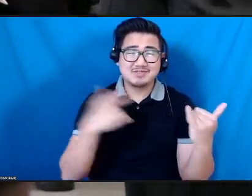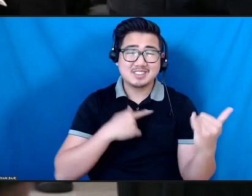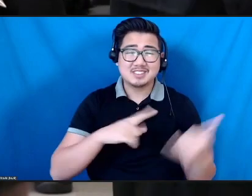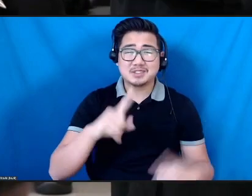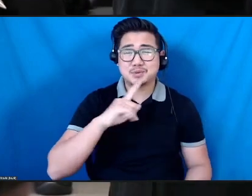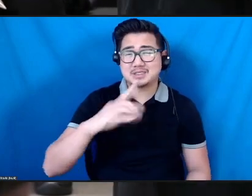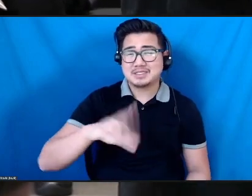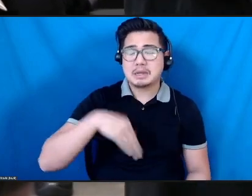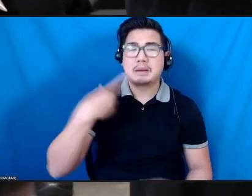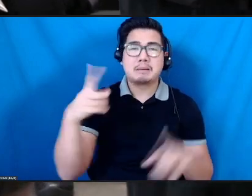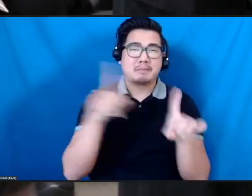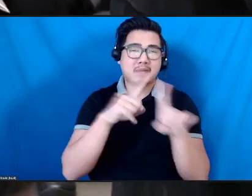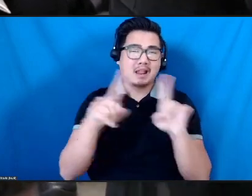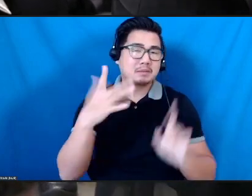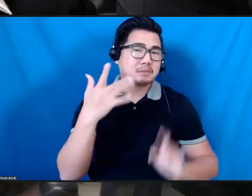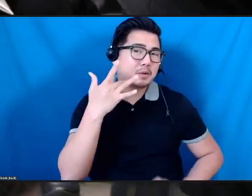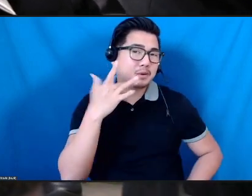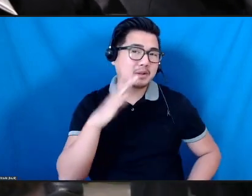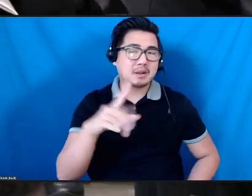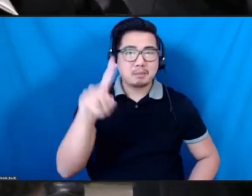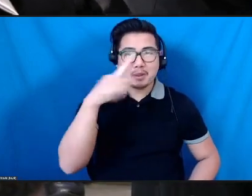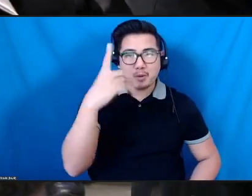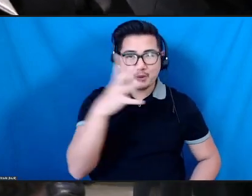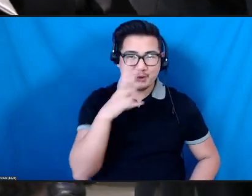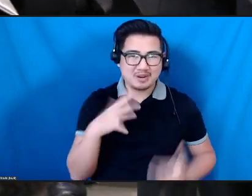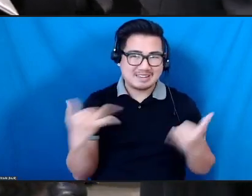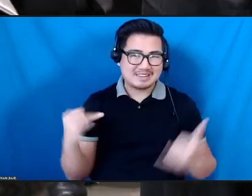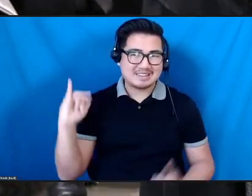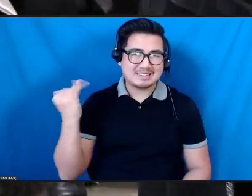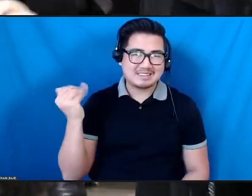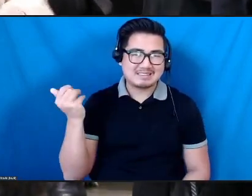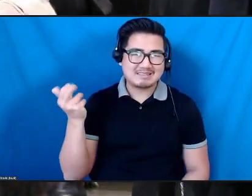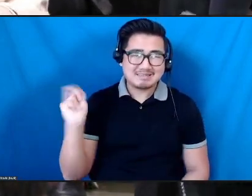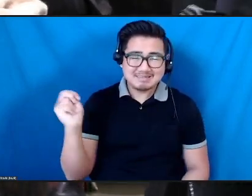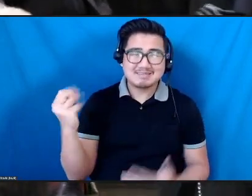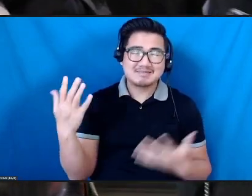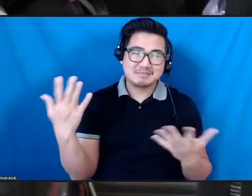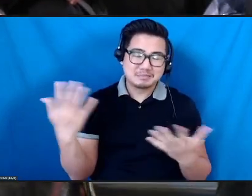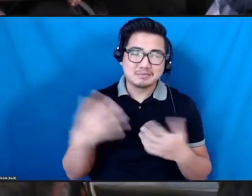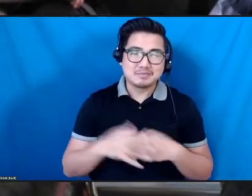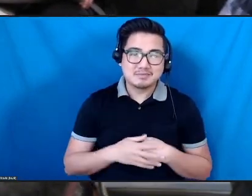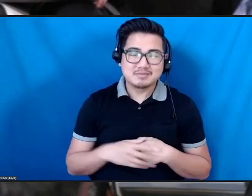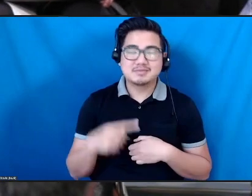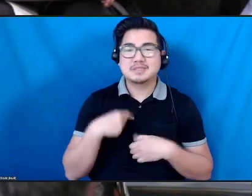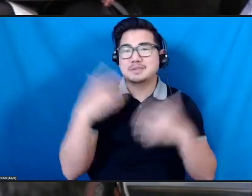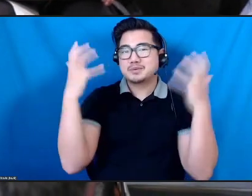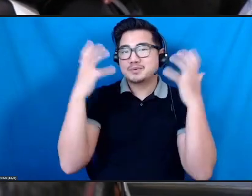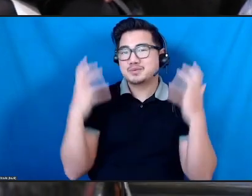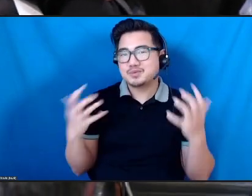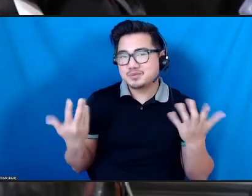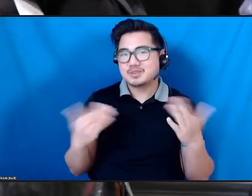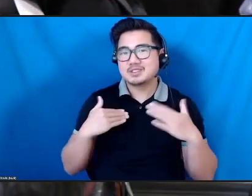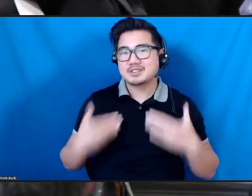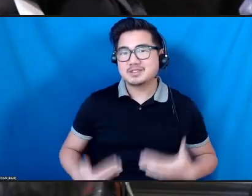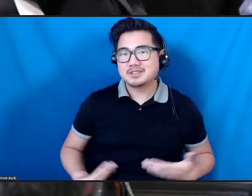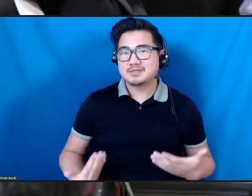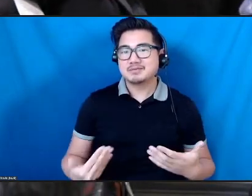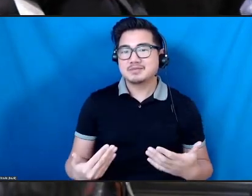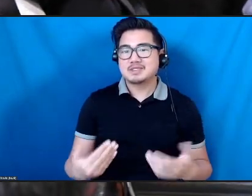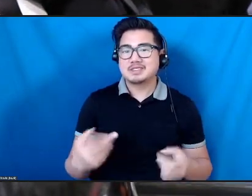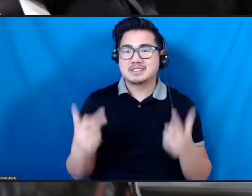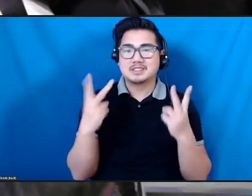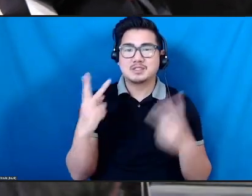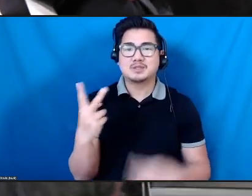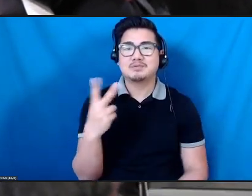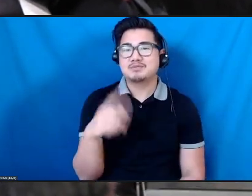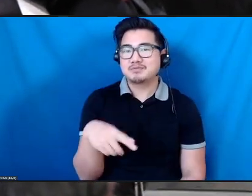woman. It is January. With curly hair, wearing a sweater with an image of two eyes, a nose, and